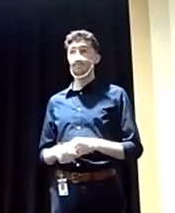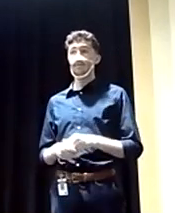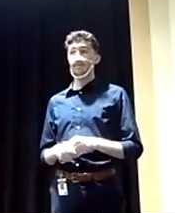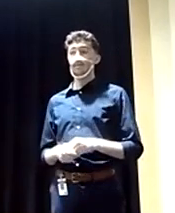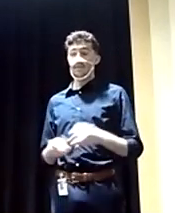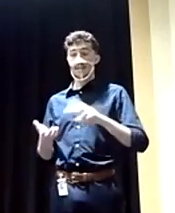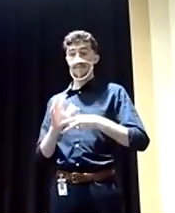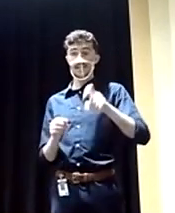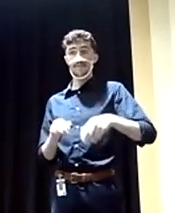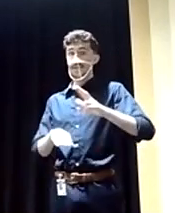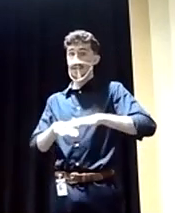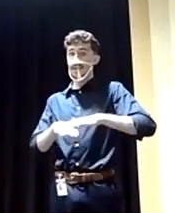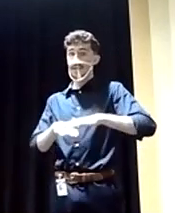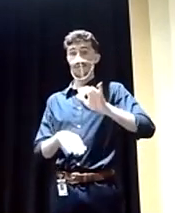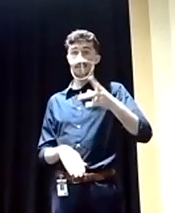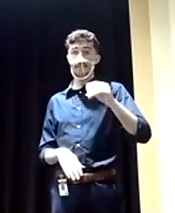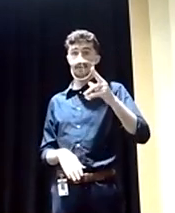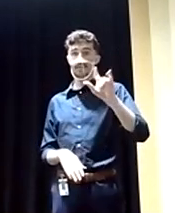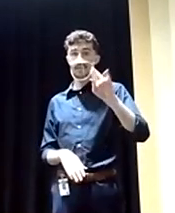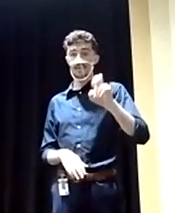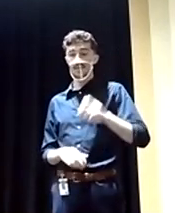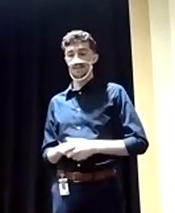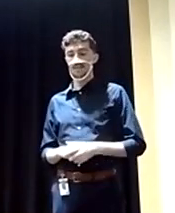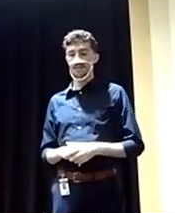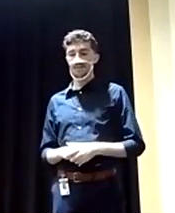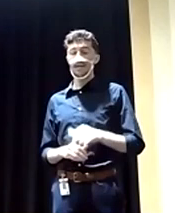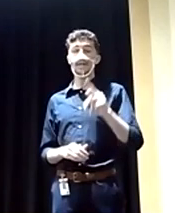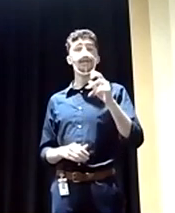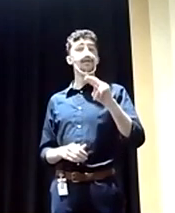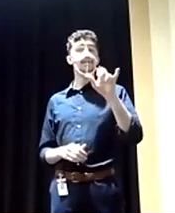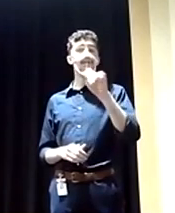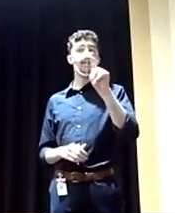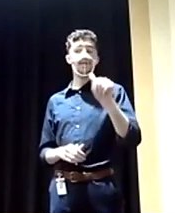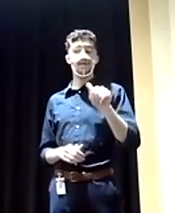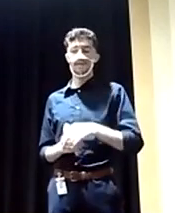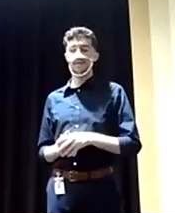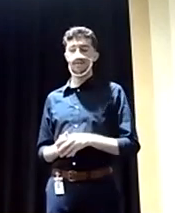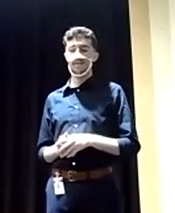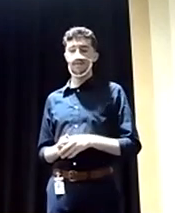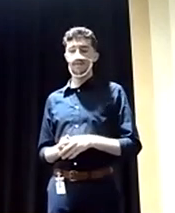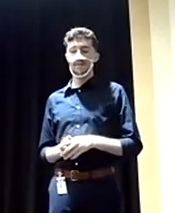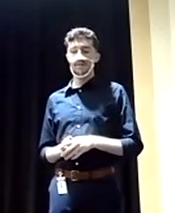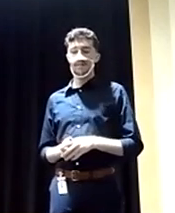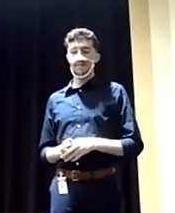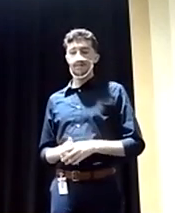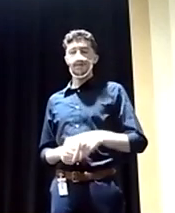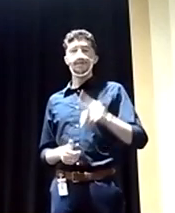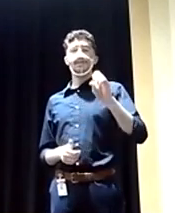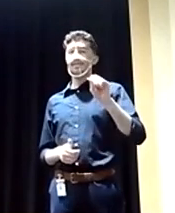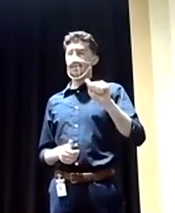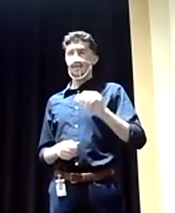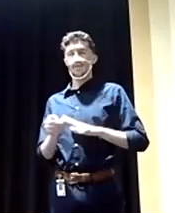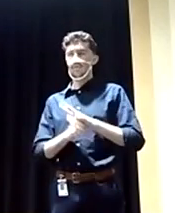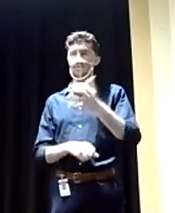gas for Russia. State Representative Cunyatta? The DSA is completely wrong, completely and utterly